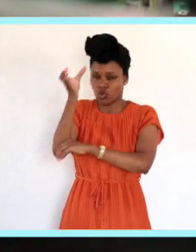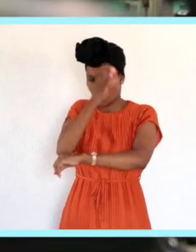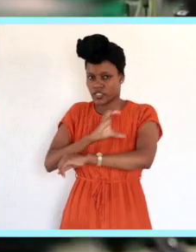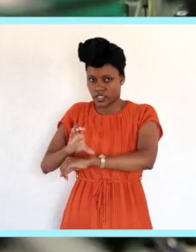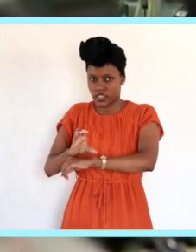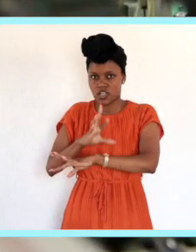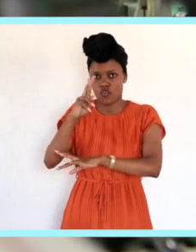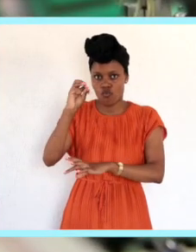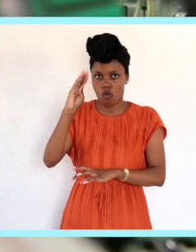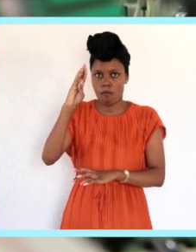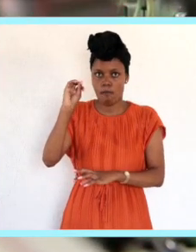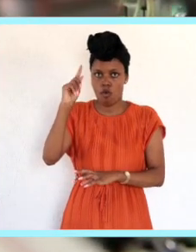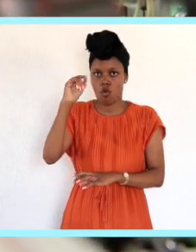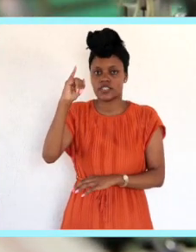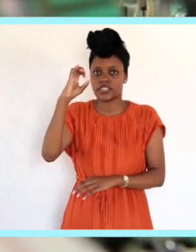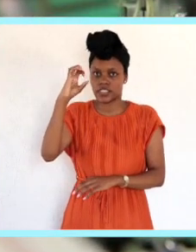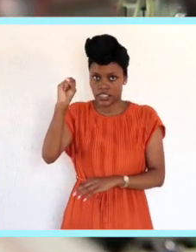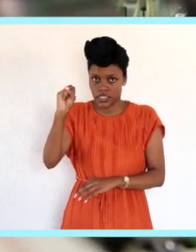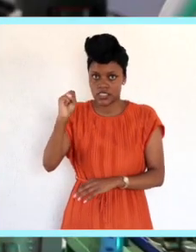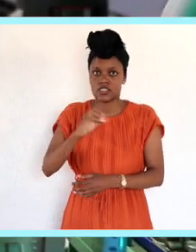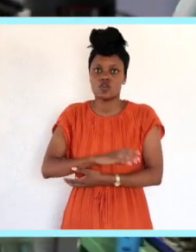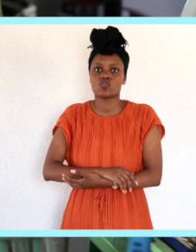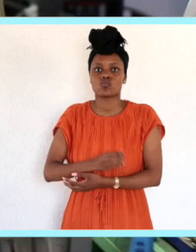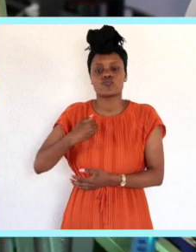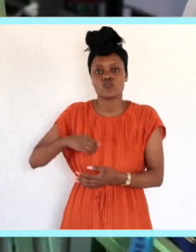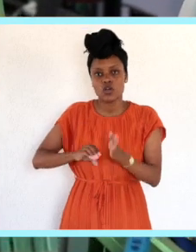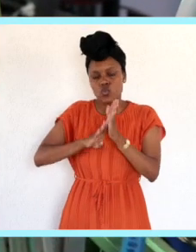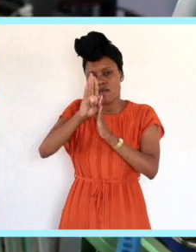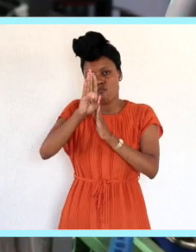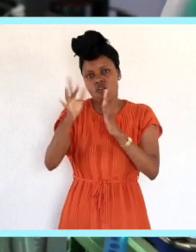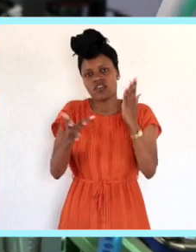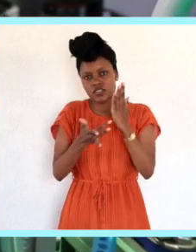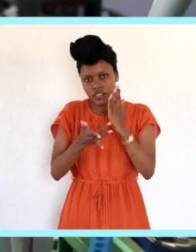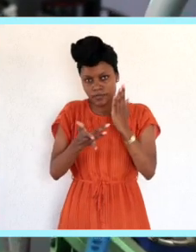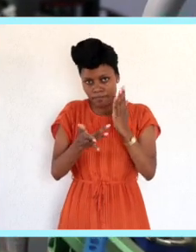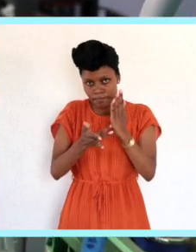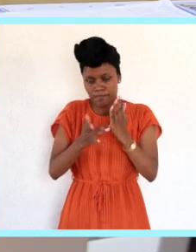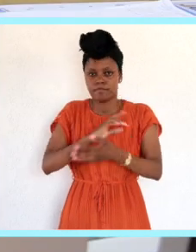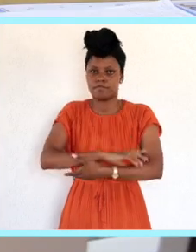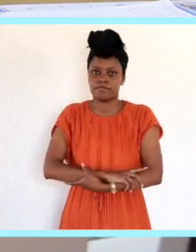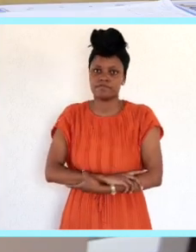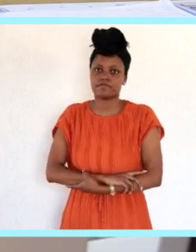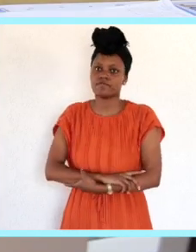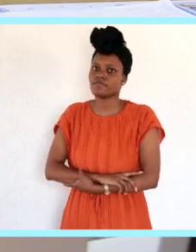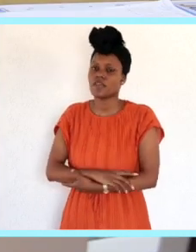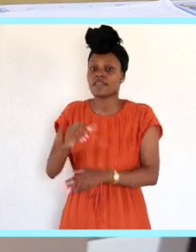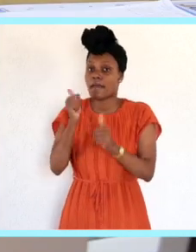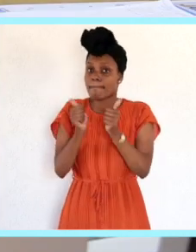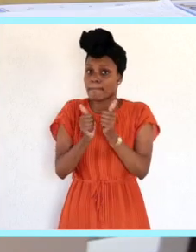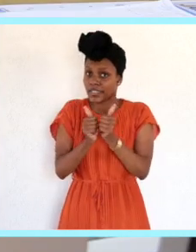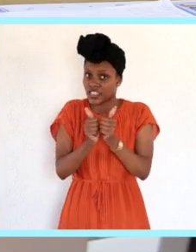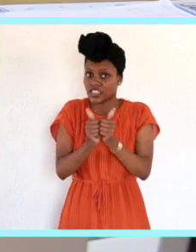robotics. So we're expanding on our IT experience and the possibilities within IT. And the fact that then